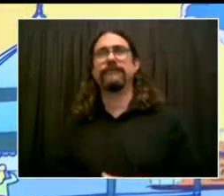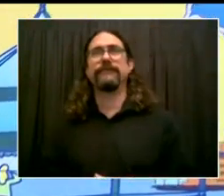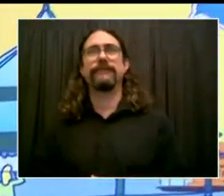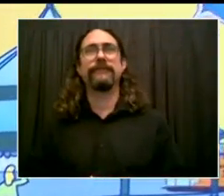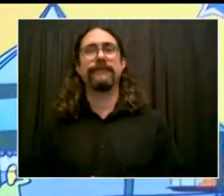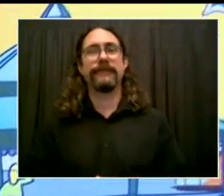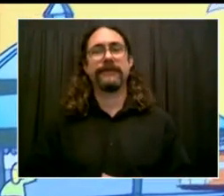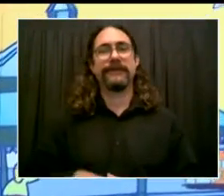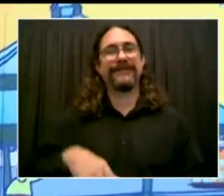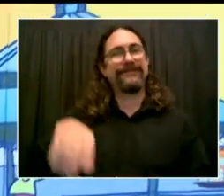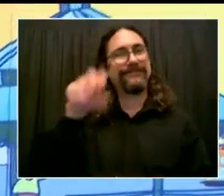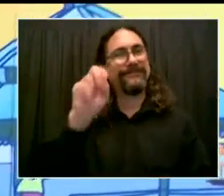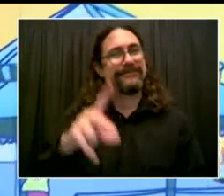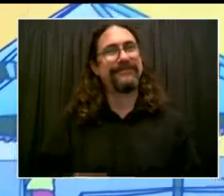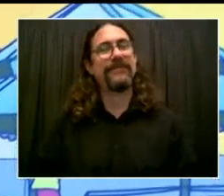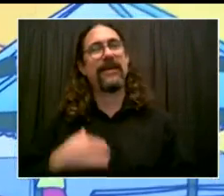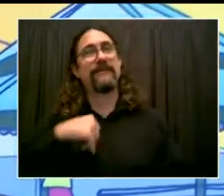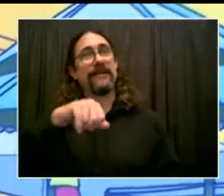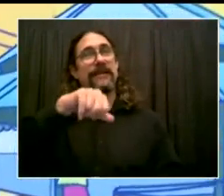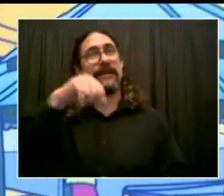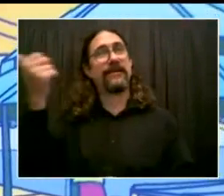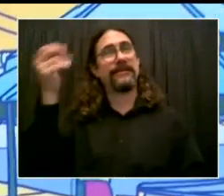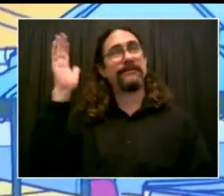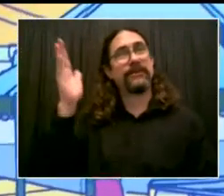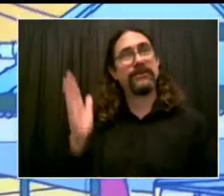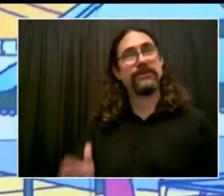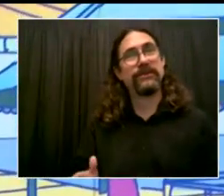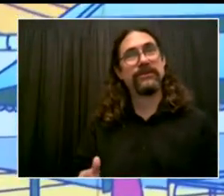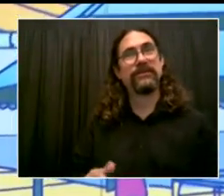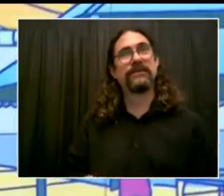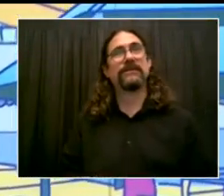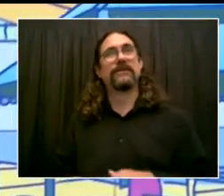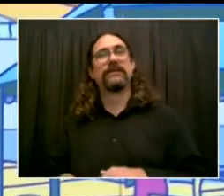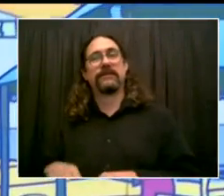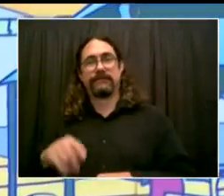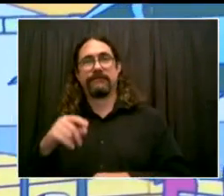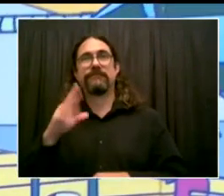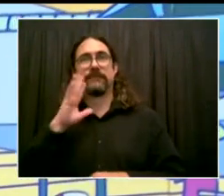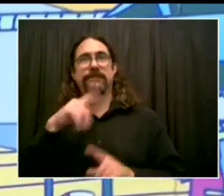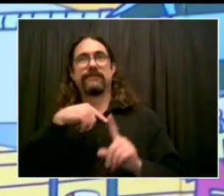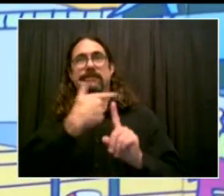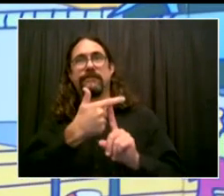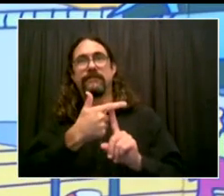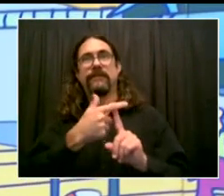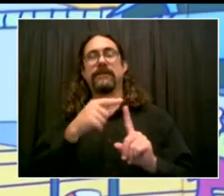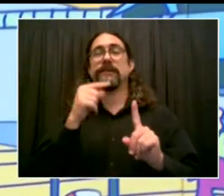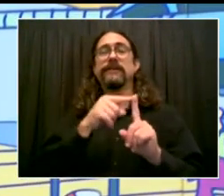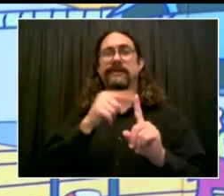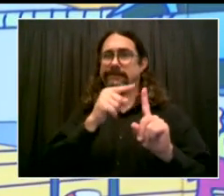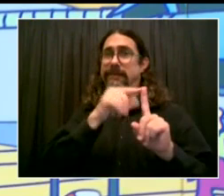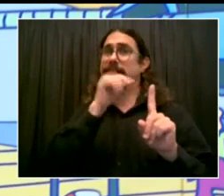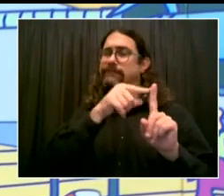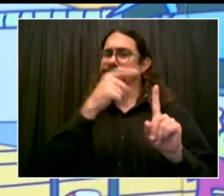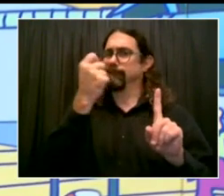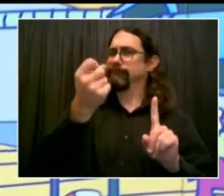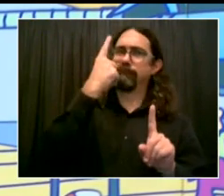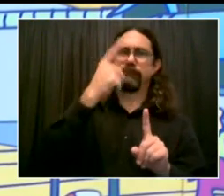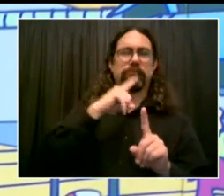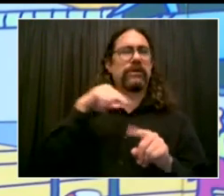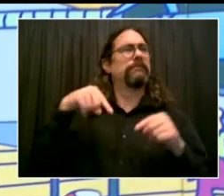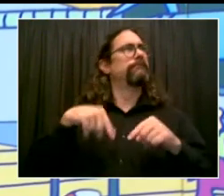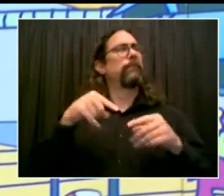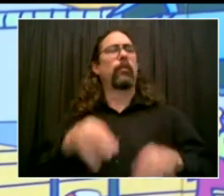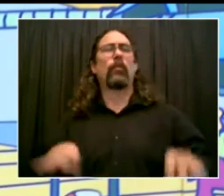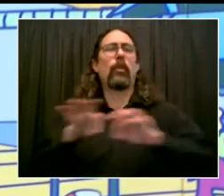this is and why it's so important to honor Bill Murphy. My pleasure to introduce someone I've worked with years and years. He does great work